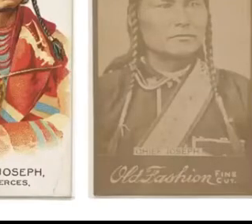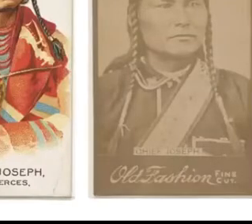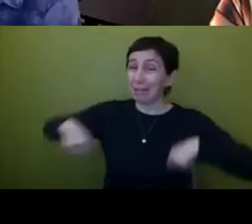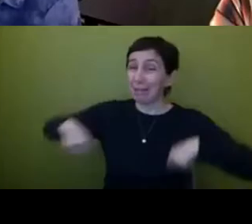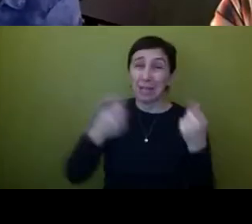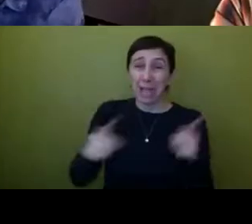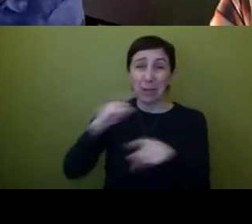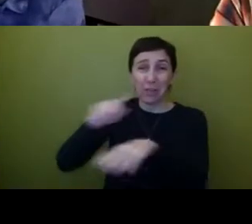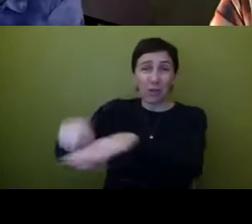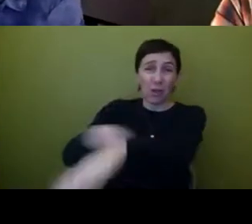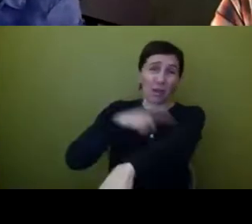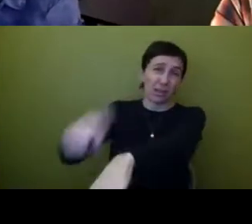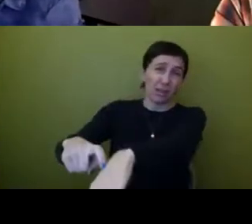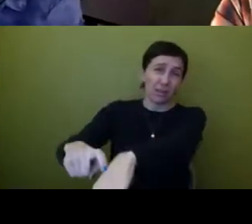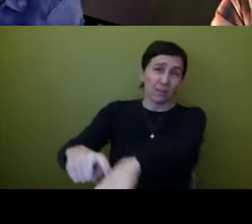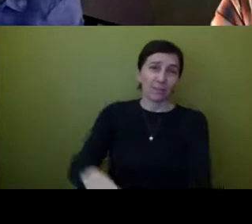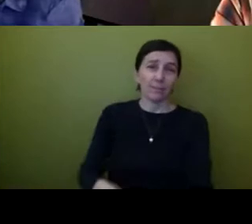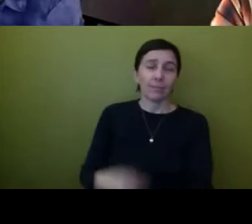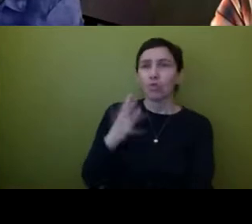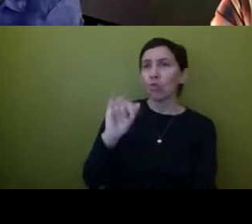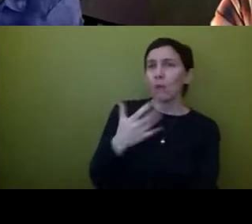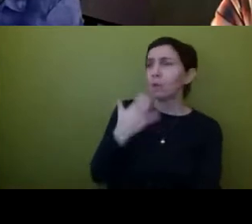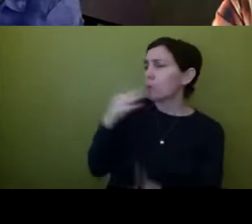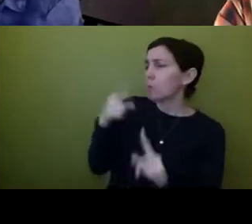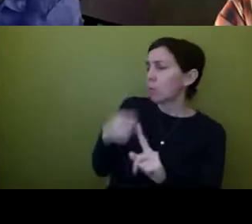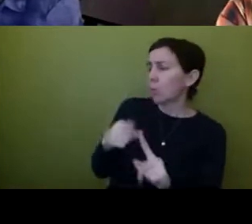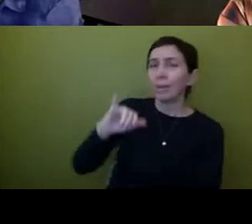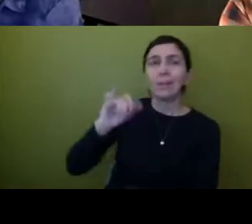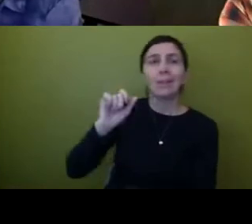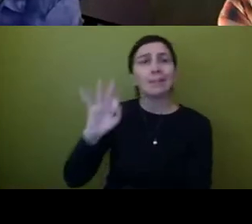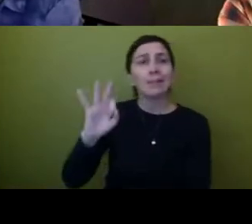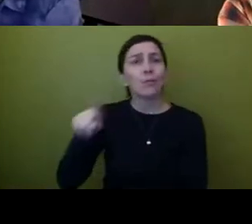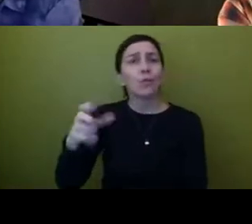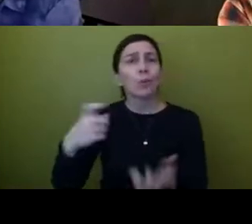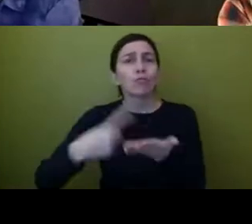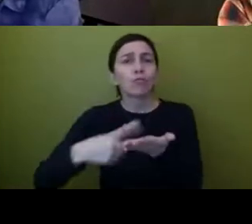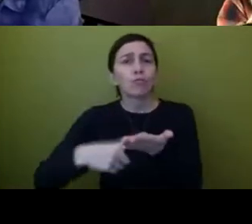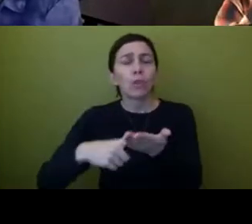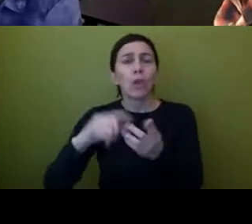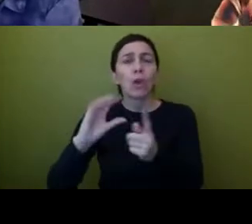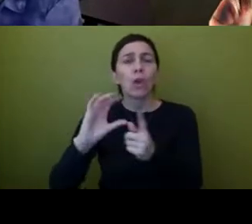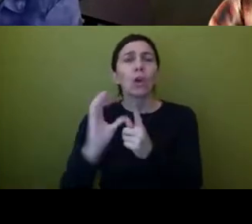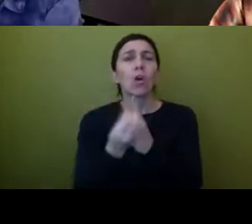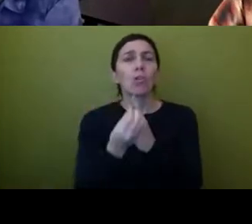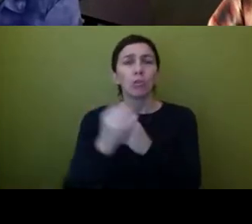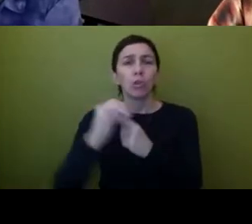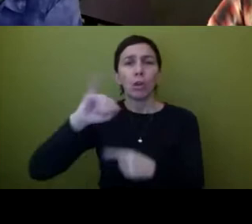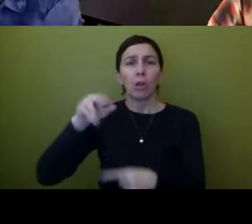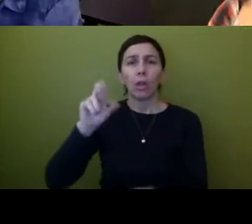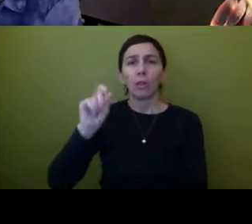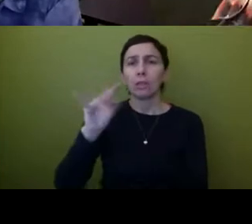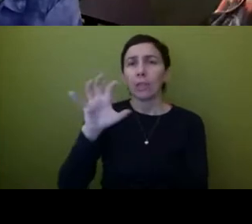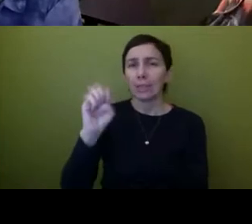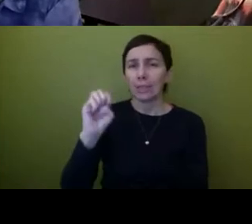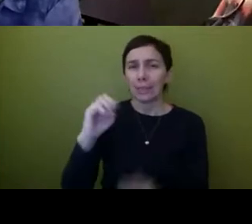um uh jeff yeah i know that you wanted to talk a little bit about the notion of cultural justice and what that means i wonder if you wanted